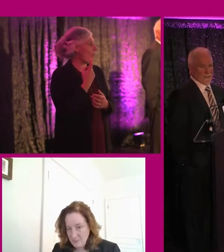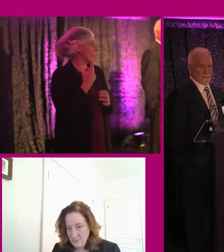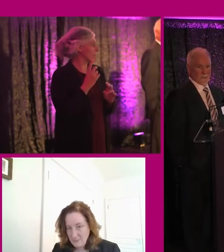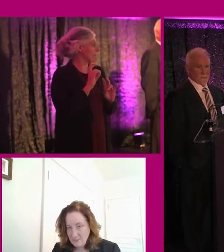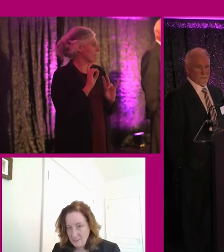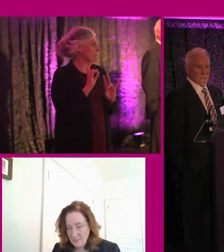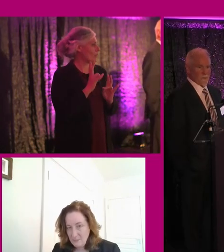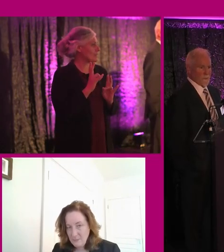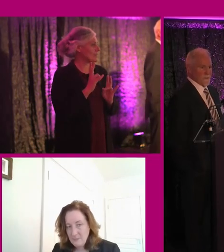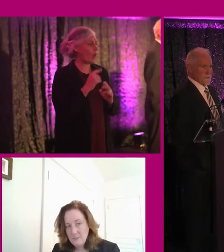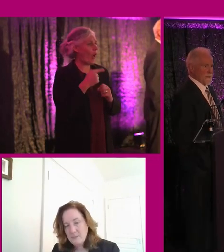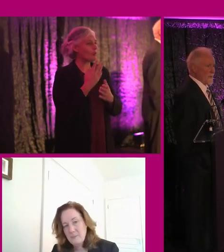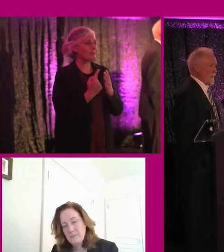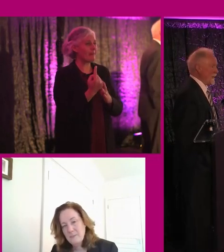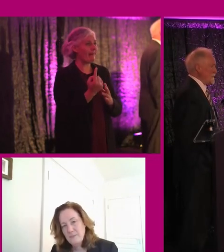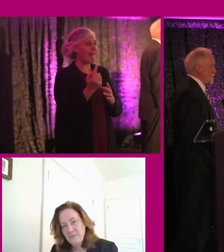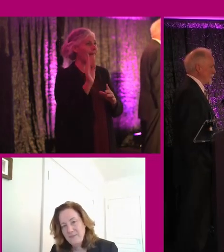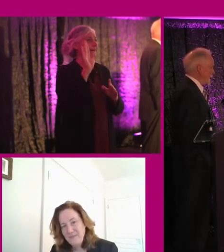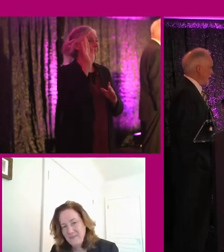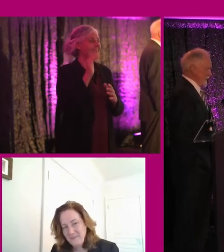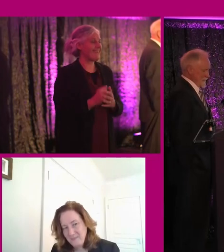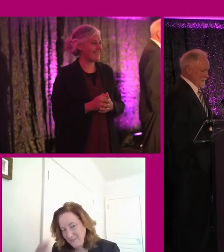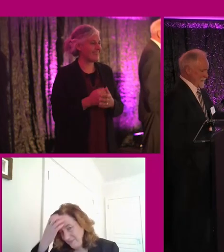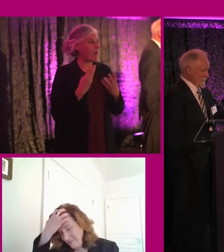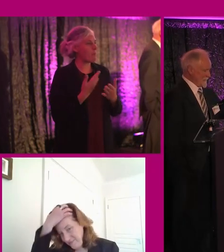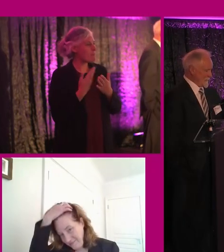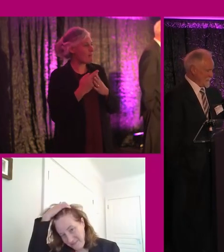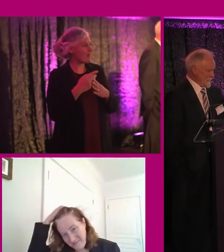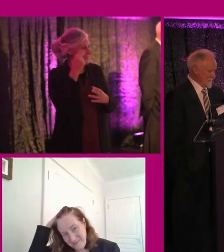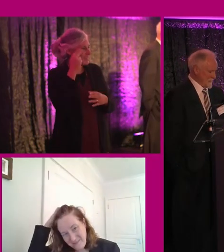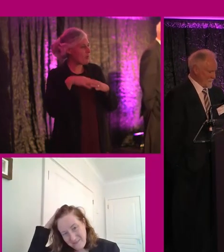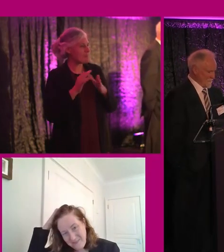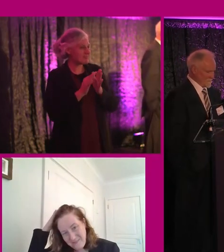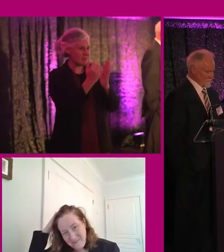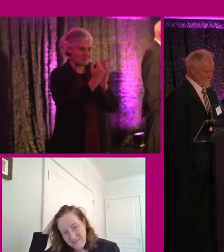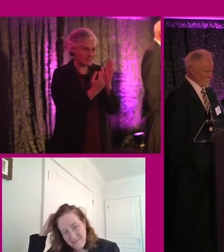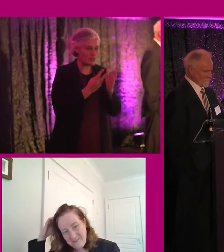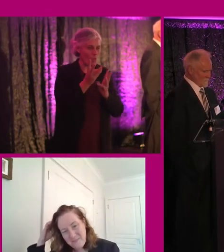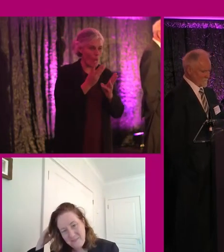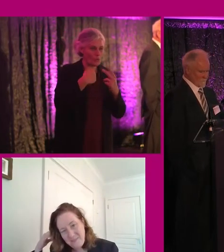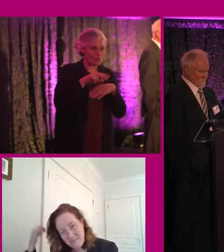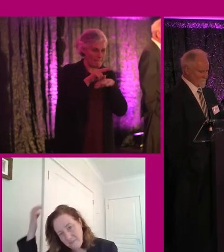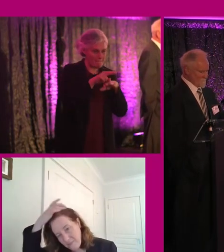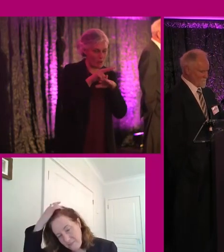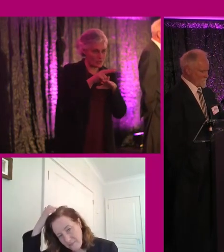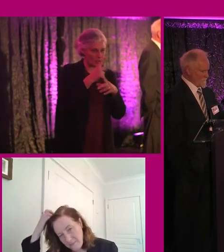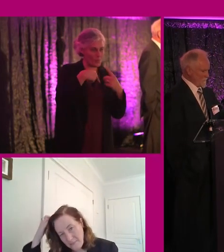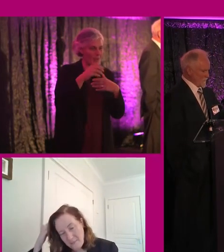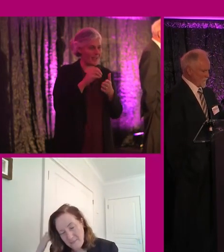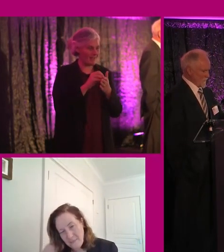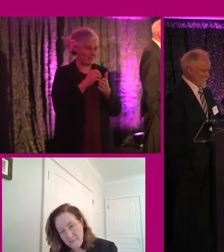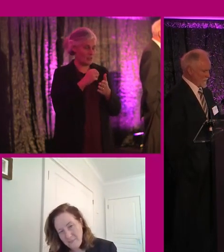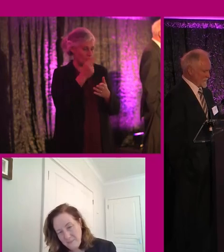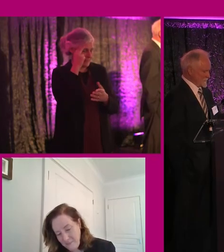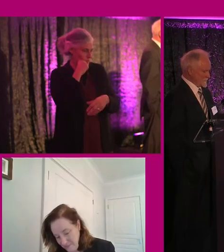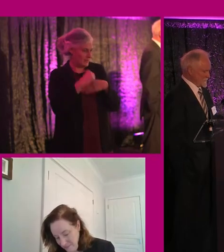little thing, Ger? And there's always someone who wants No, just if you want to learn more about the directive, the work we're doing, the monitoring we're doing, we have a stand here today.